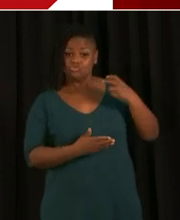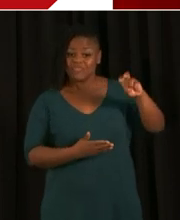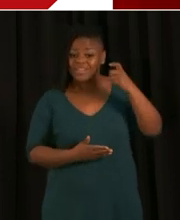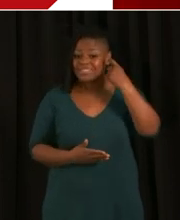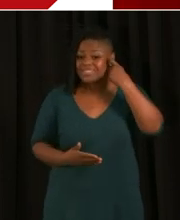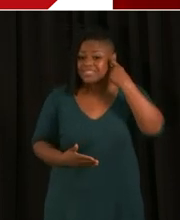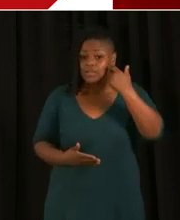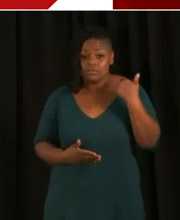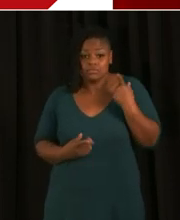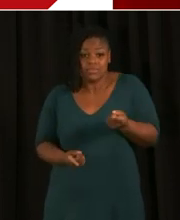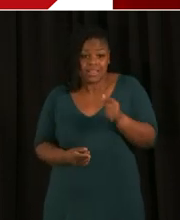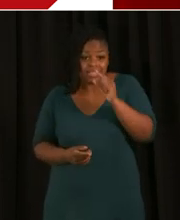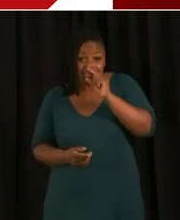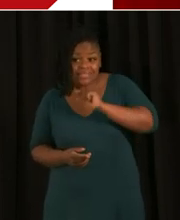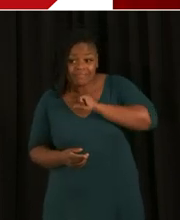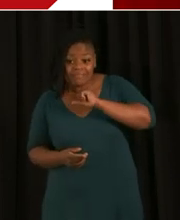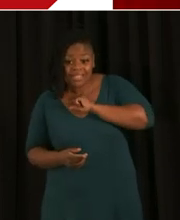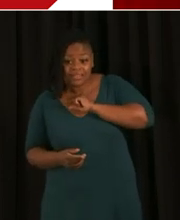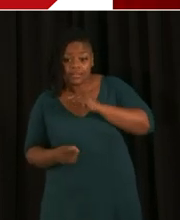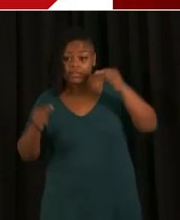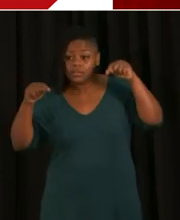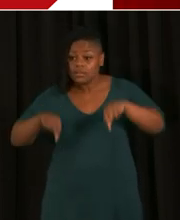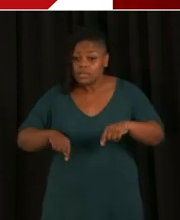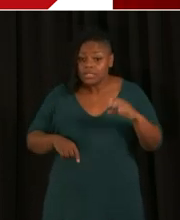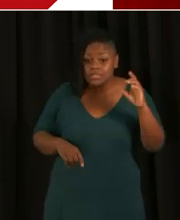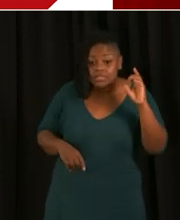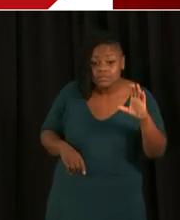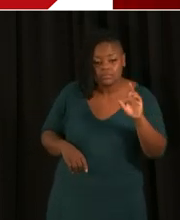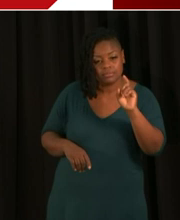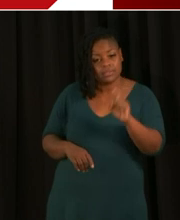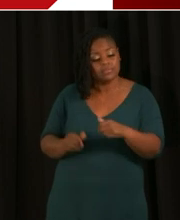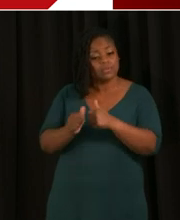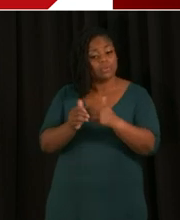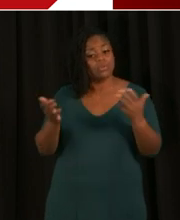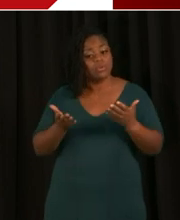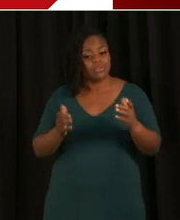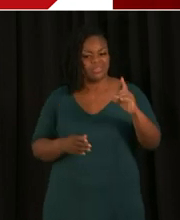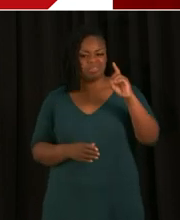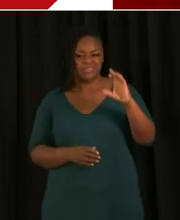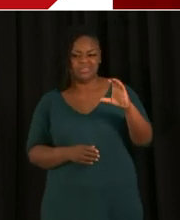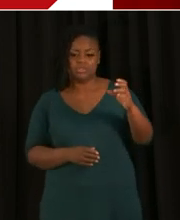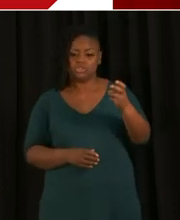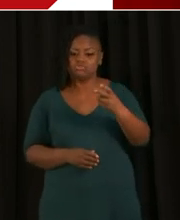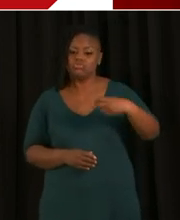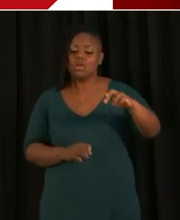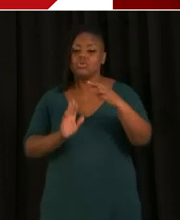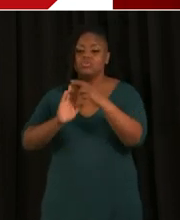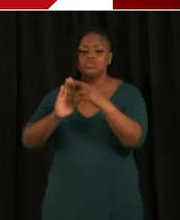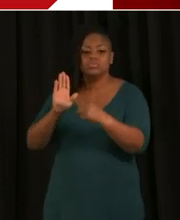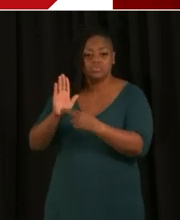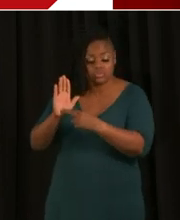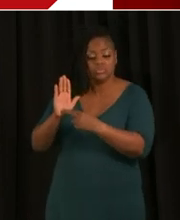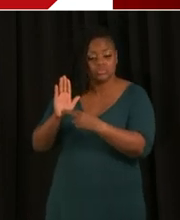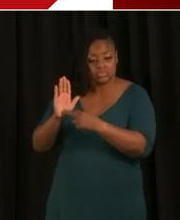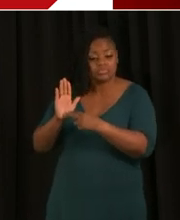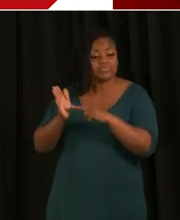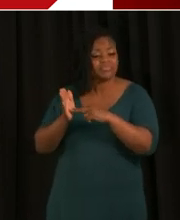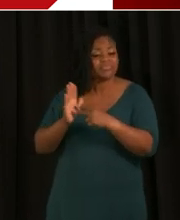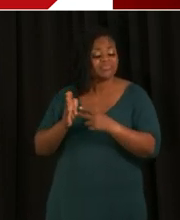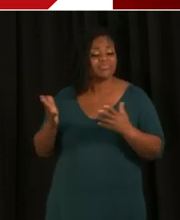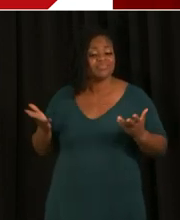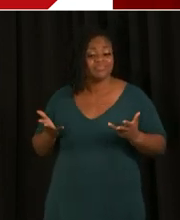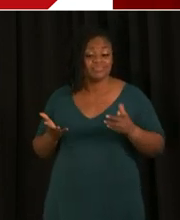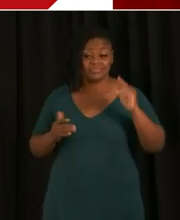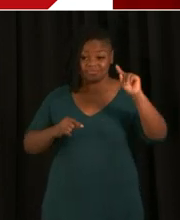this week that you must adhere to the district's travel advisory. That means that either you must restrict your activities for 14